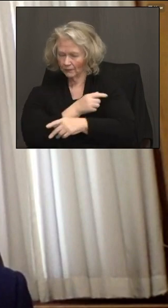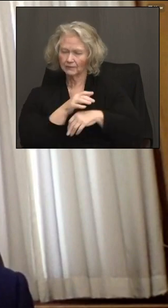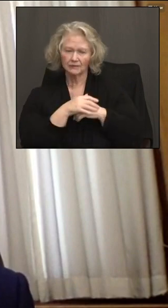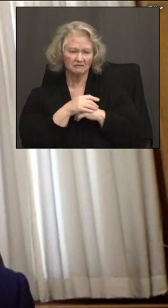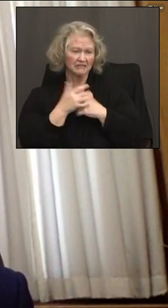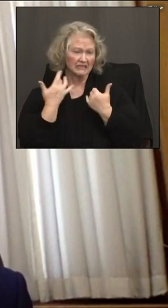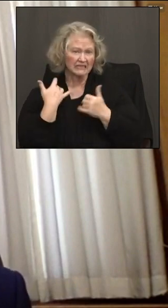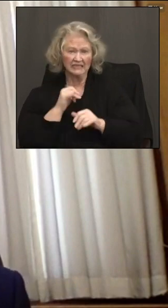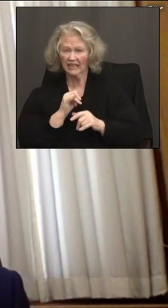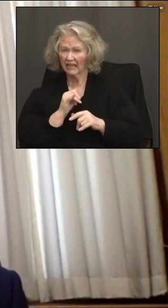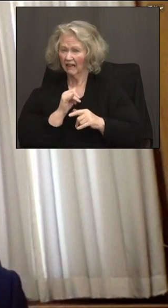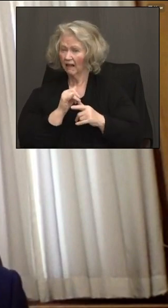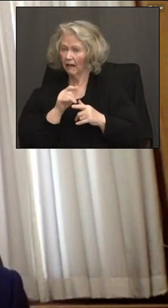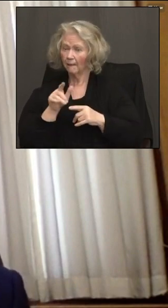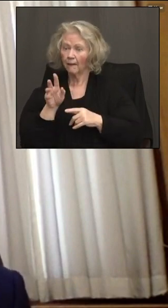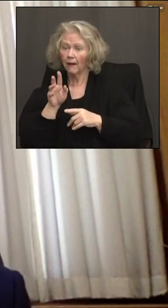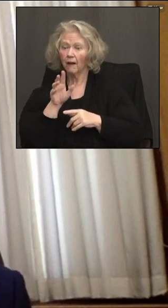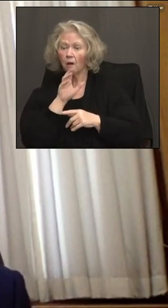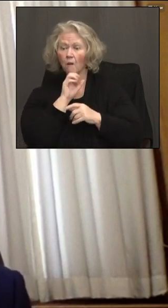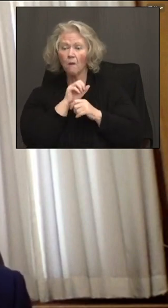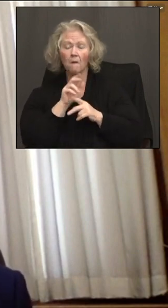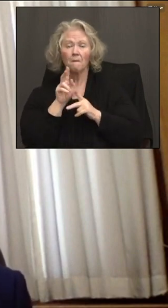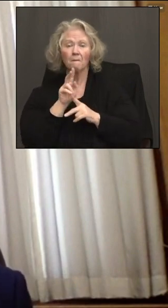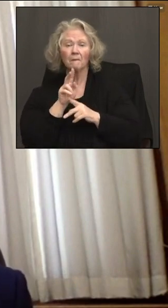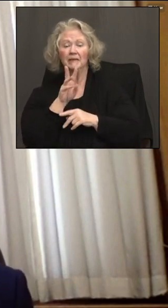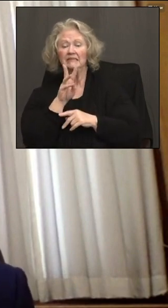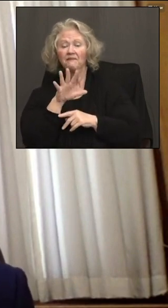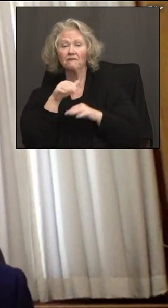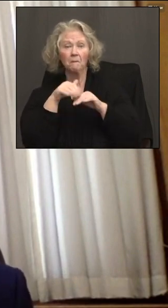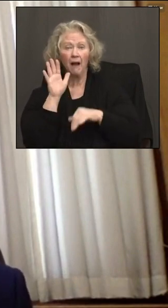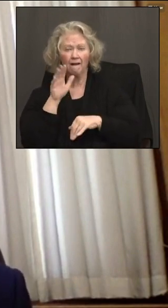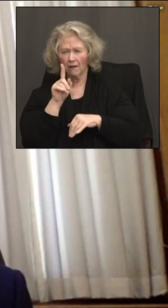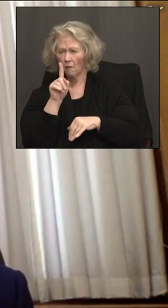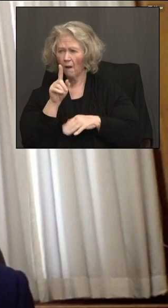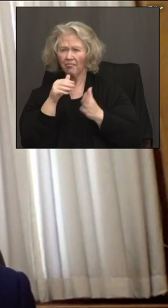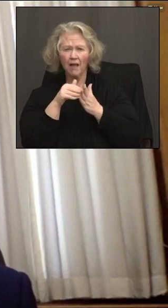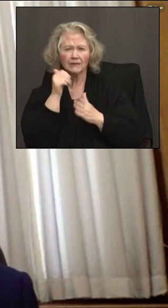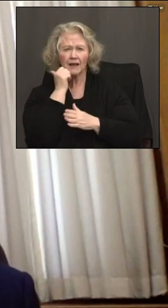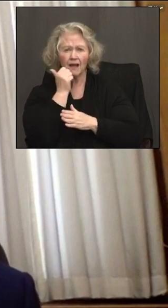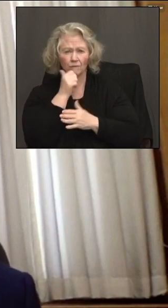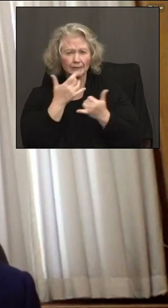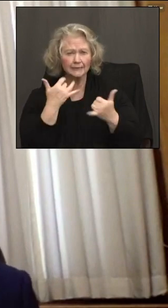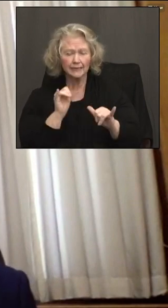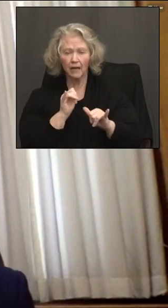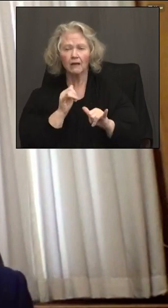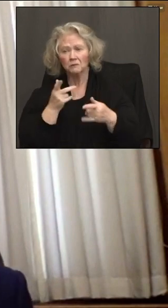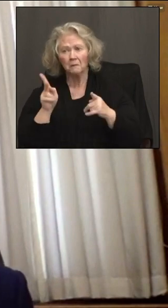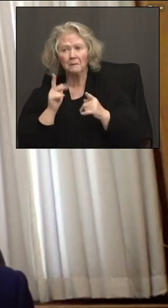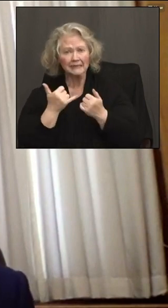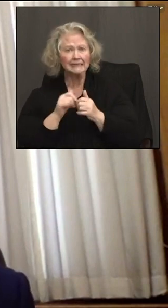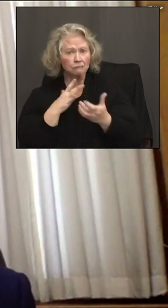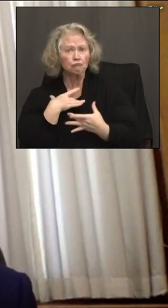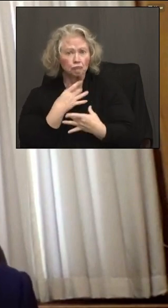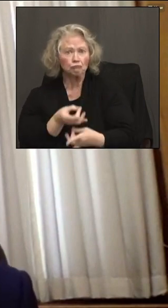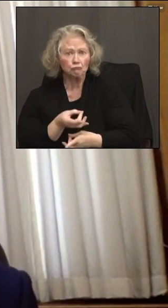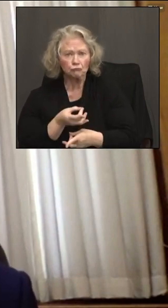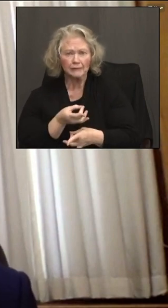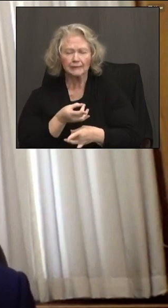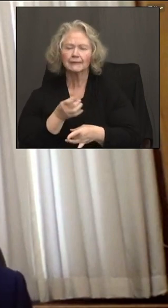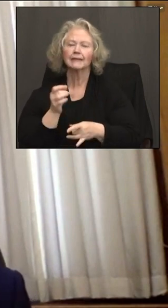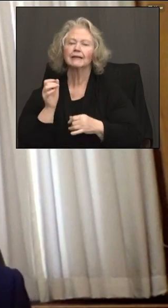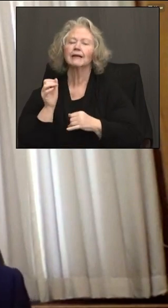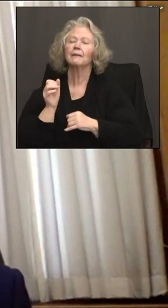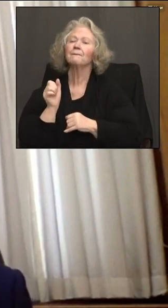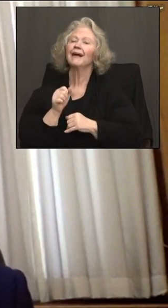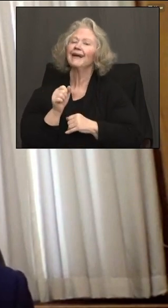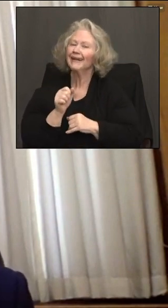people, 65 and above, coming in every day to be vaccinated. So, you know, there's still very good momentum. But, you know, there's no question that